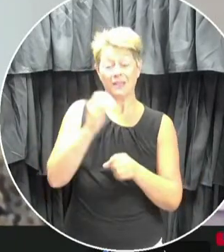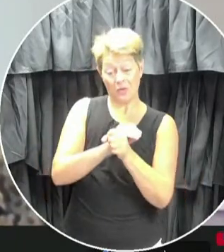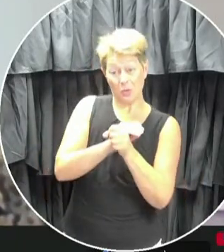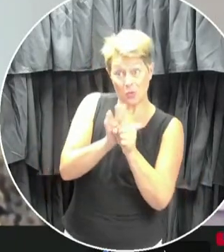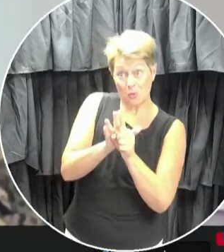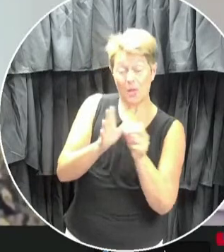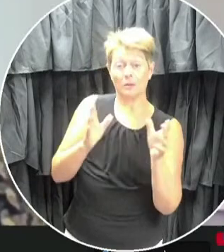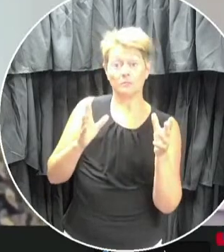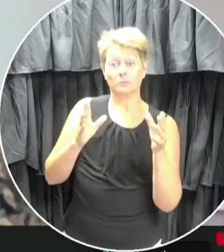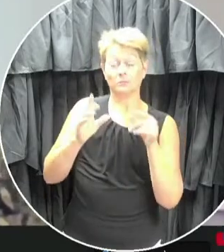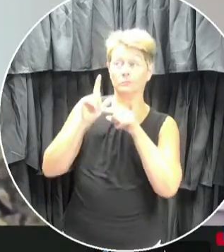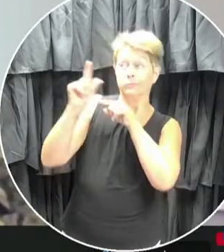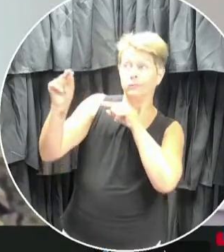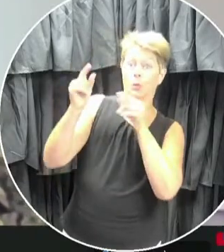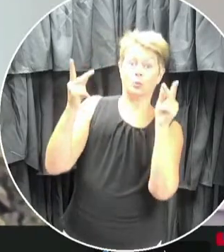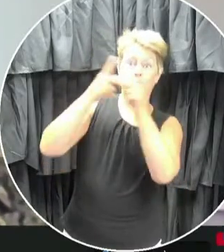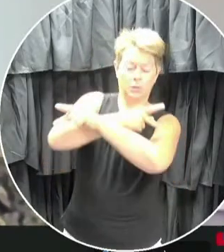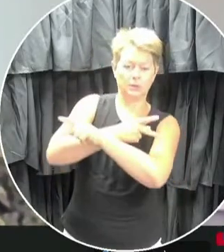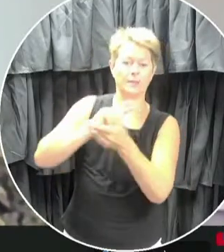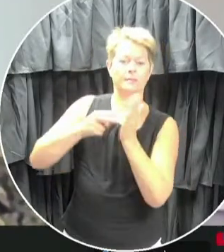epidemiology in our province.